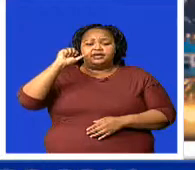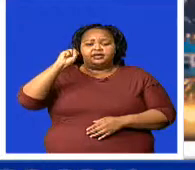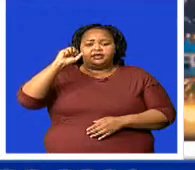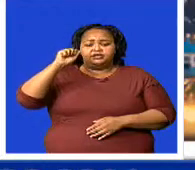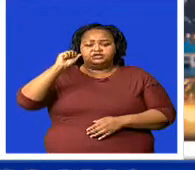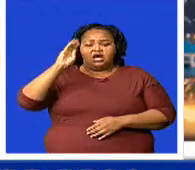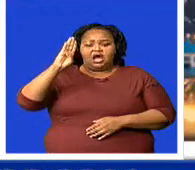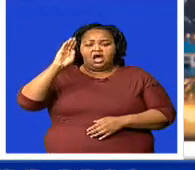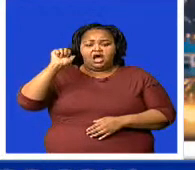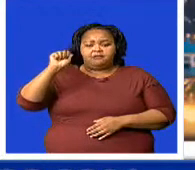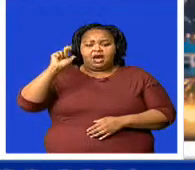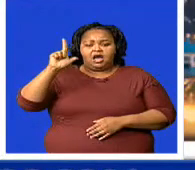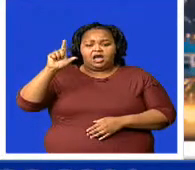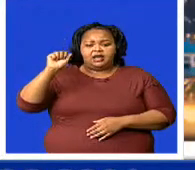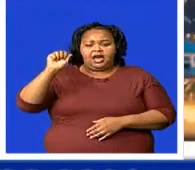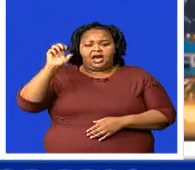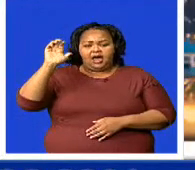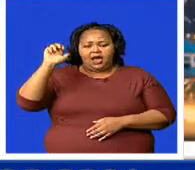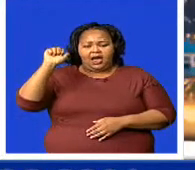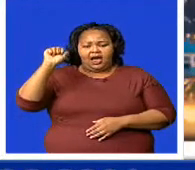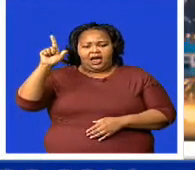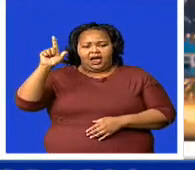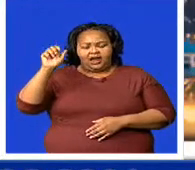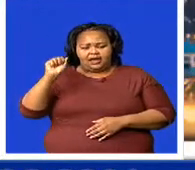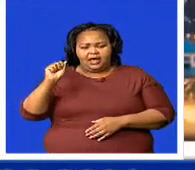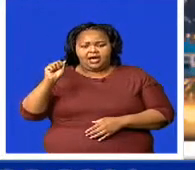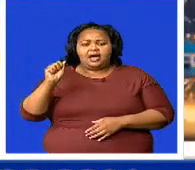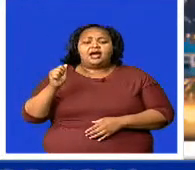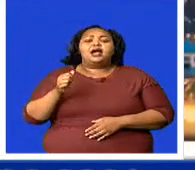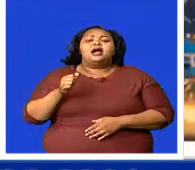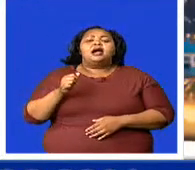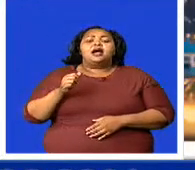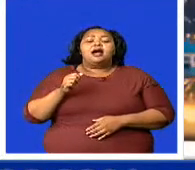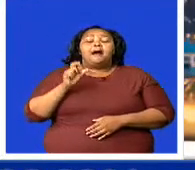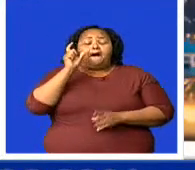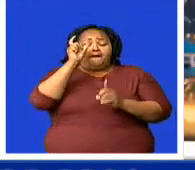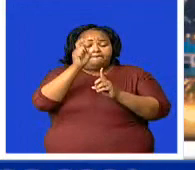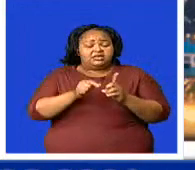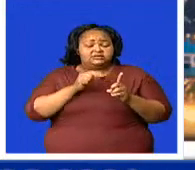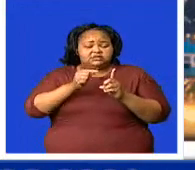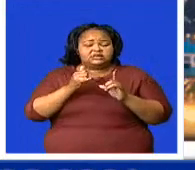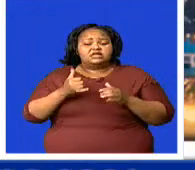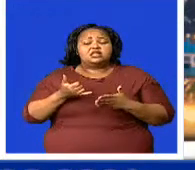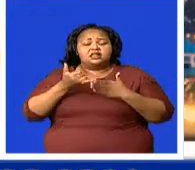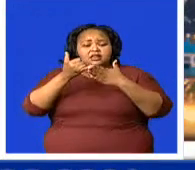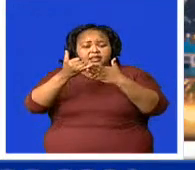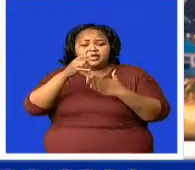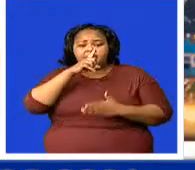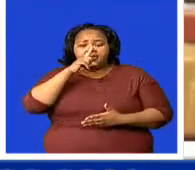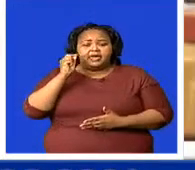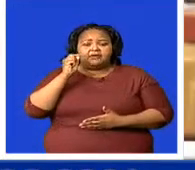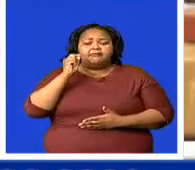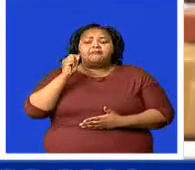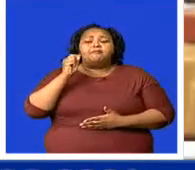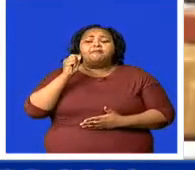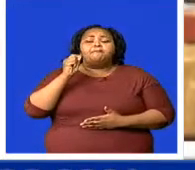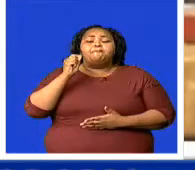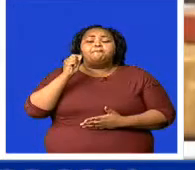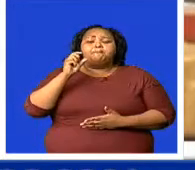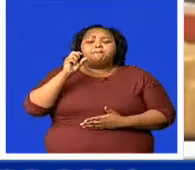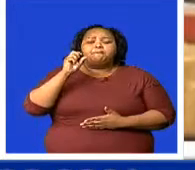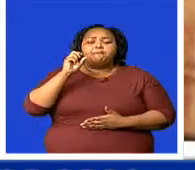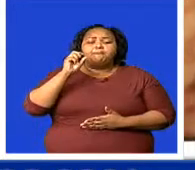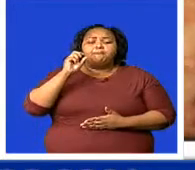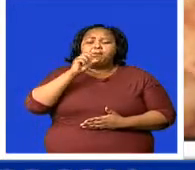ISWASA CEO, Mavela Vilane, at the Army Headquarters in Noguane. The